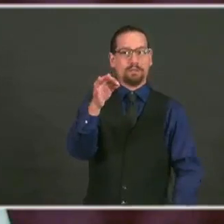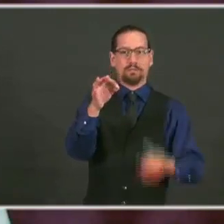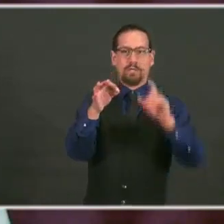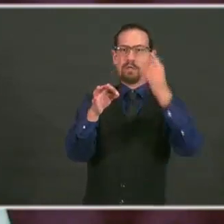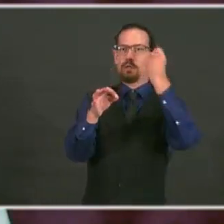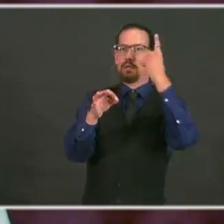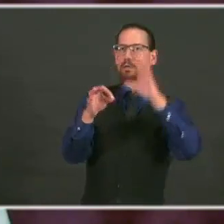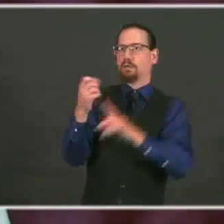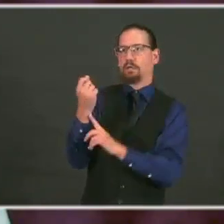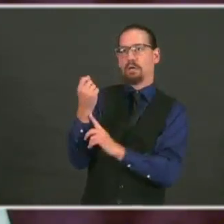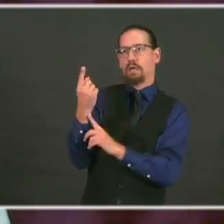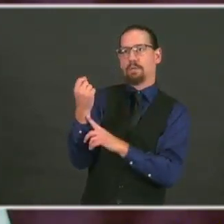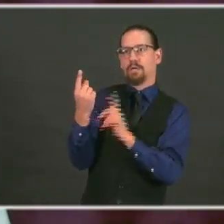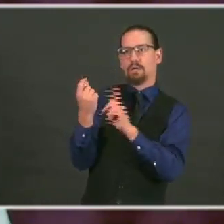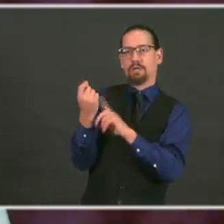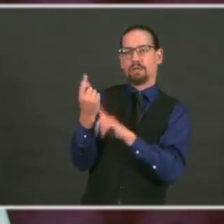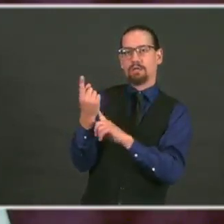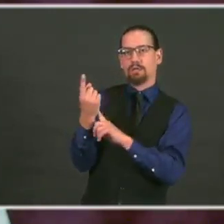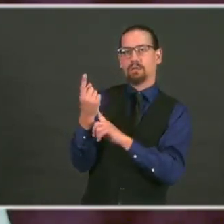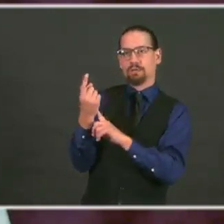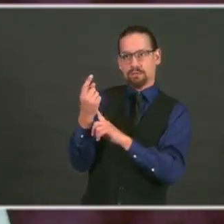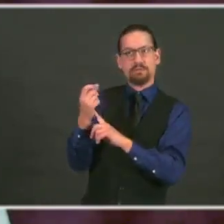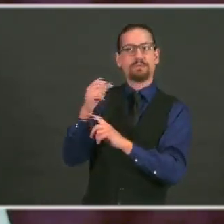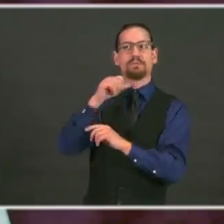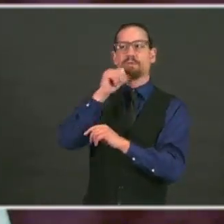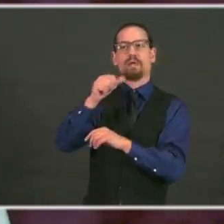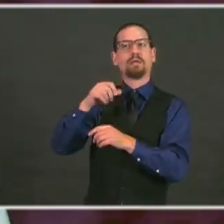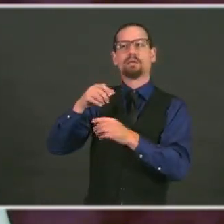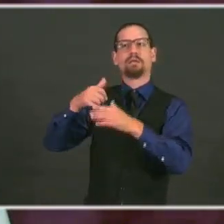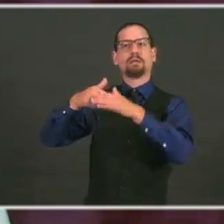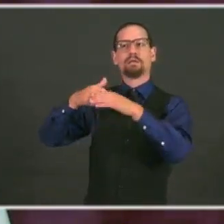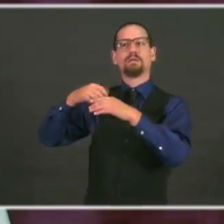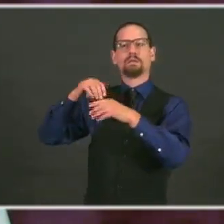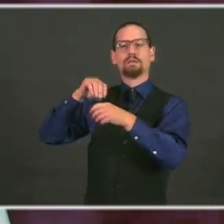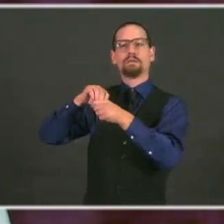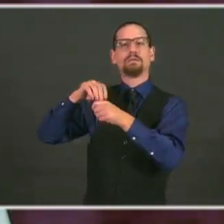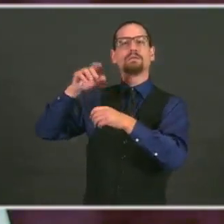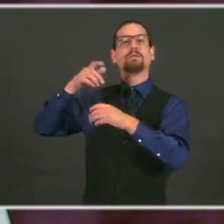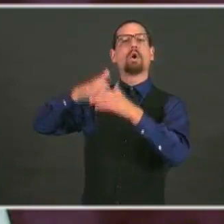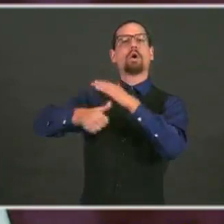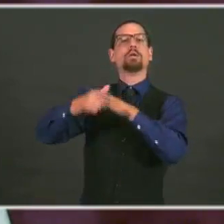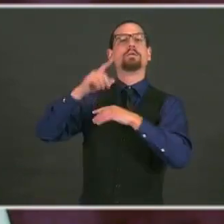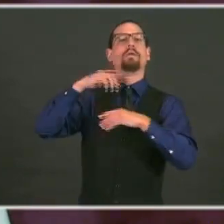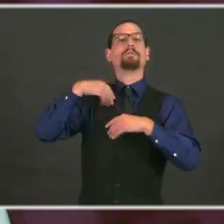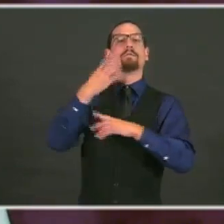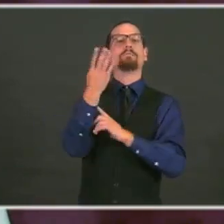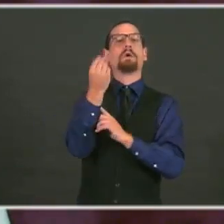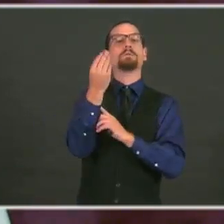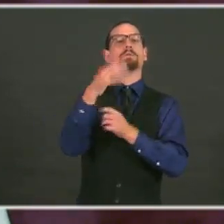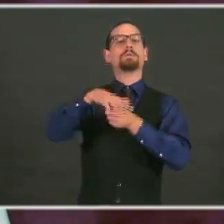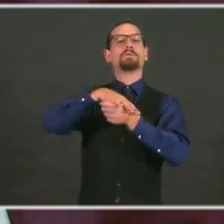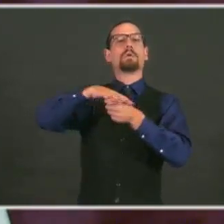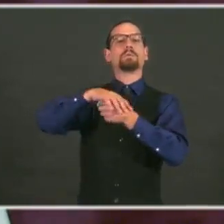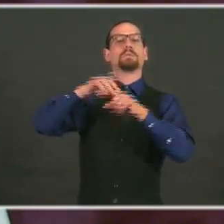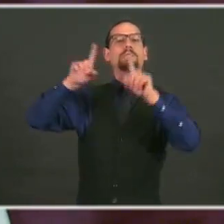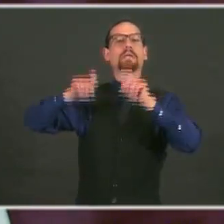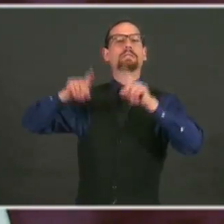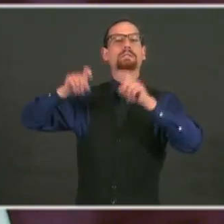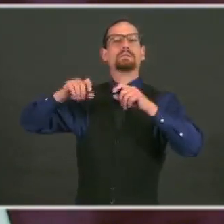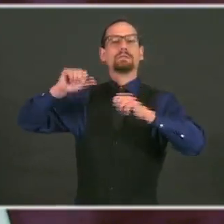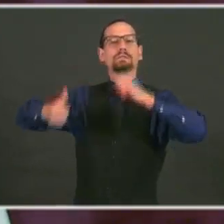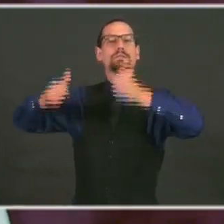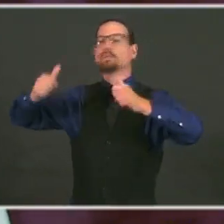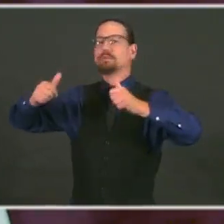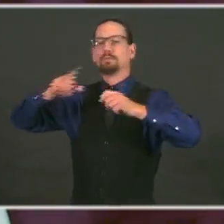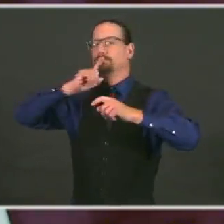in our 14 dedicated K-12 swabbing sites. Those are folks who called their doctor because they felt sick